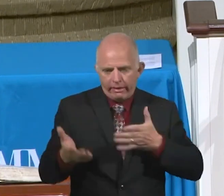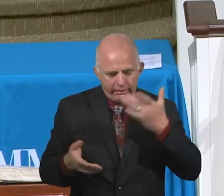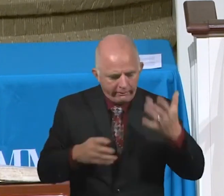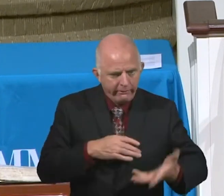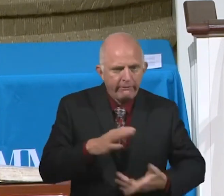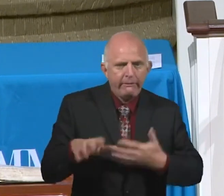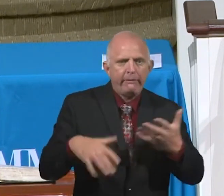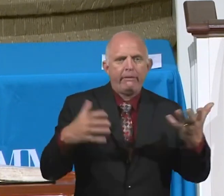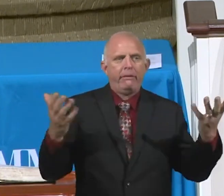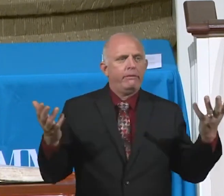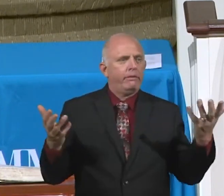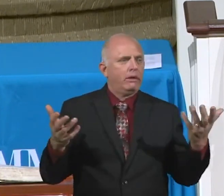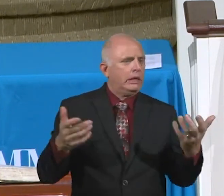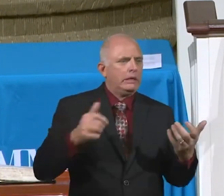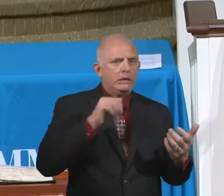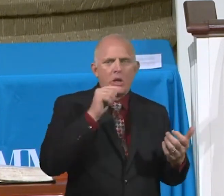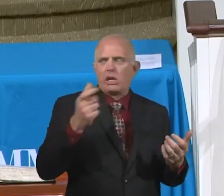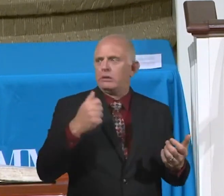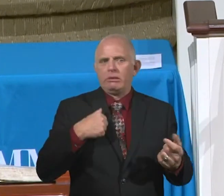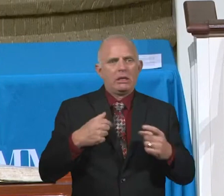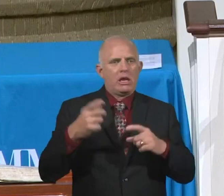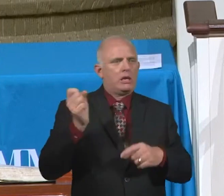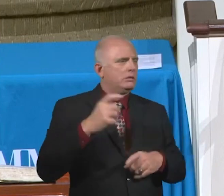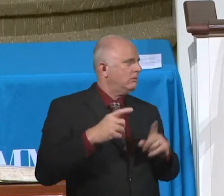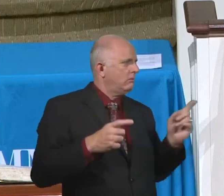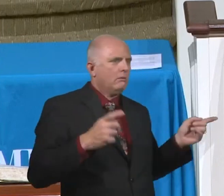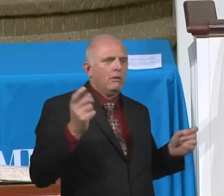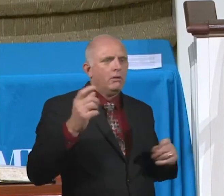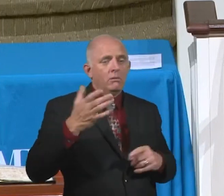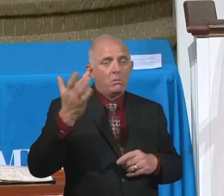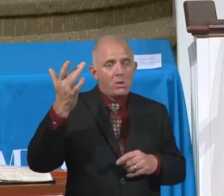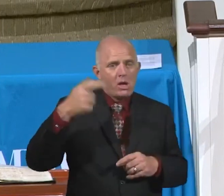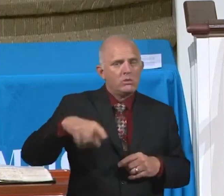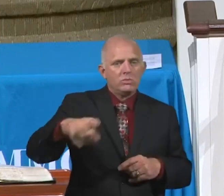ask me. I don't know. You know why you don't know? You don't teach eternal security.